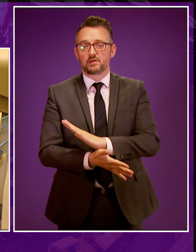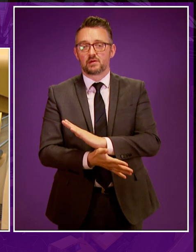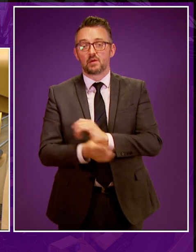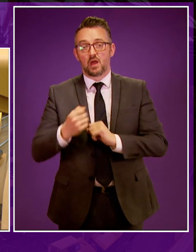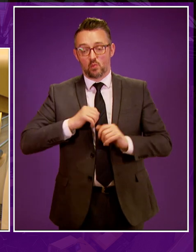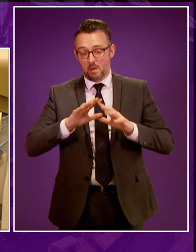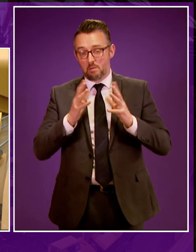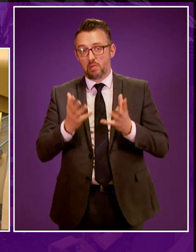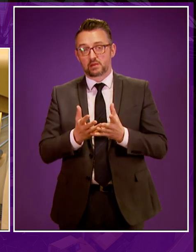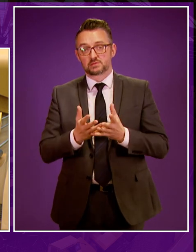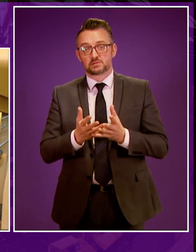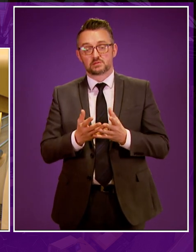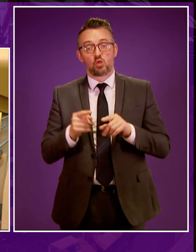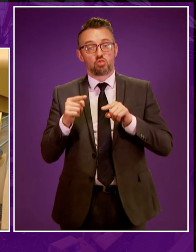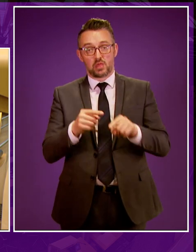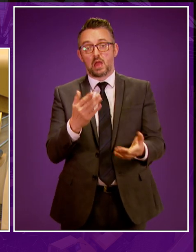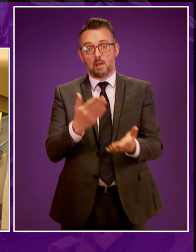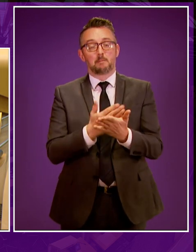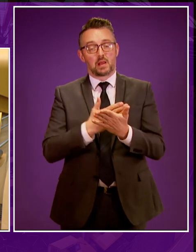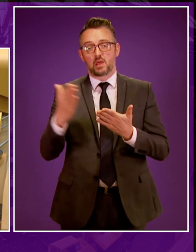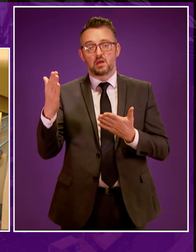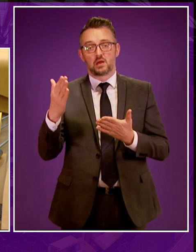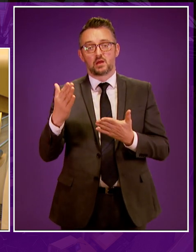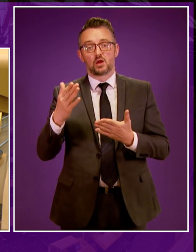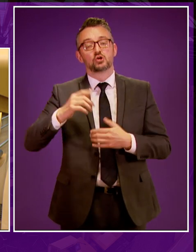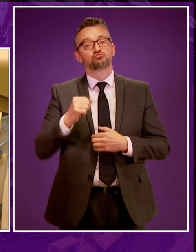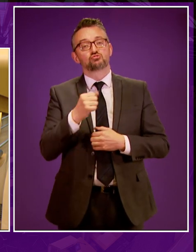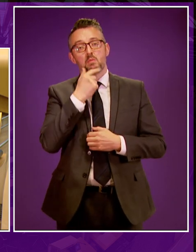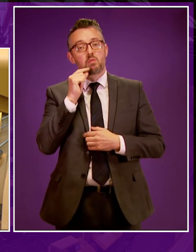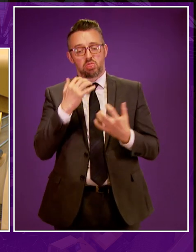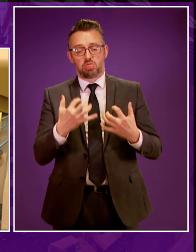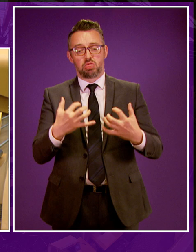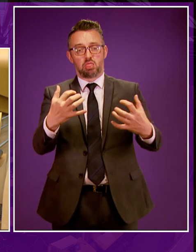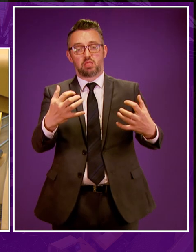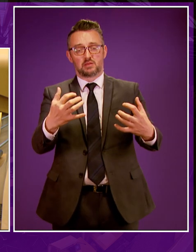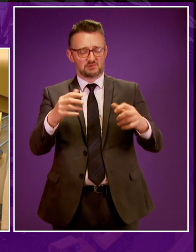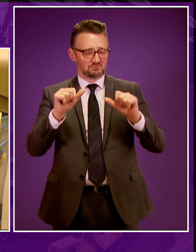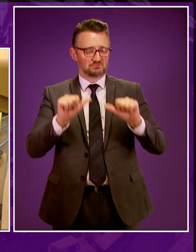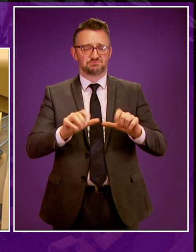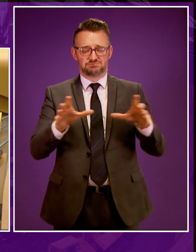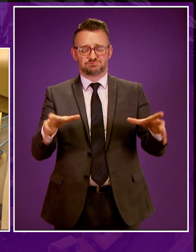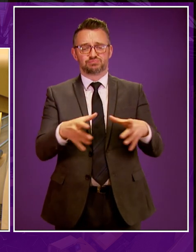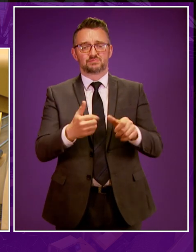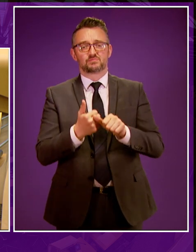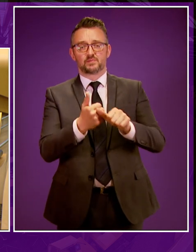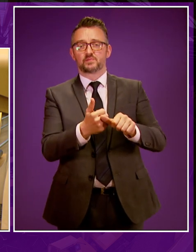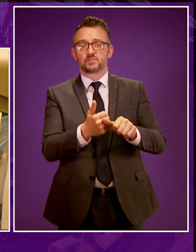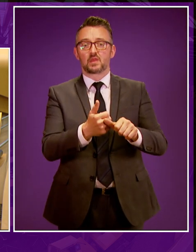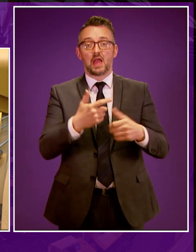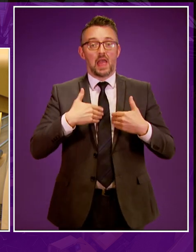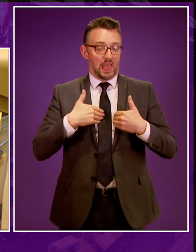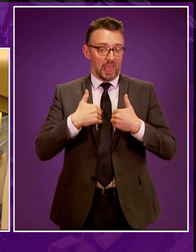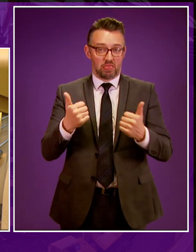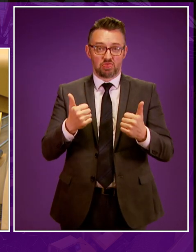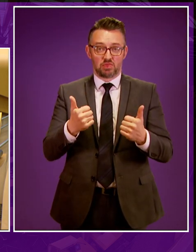to our planet is clear, even when the voice of the Scottish public is resolute, even when the health hazards are spelled